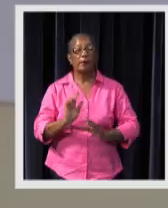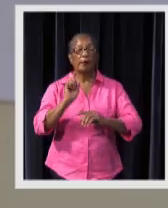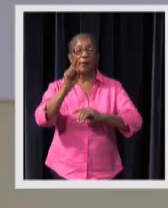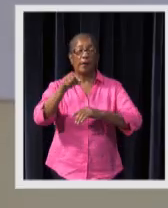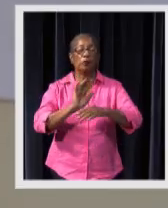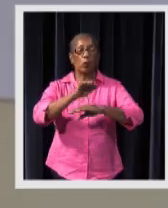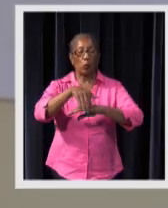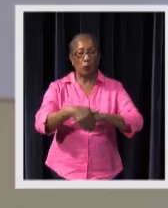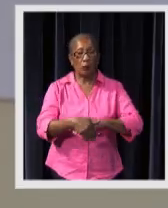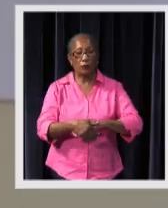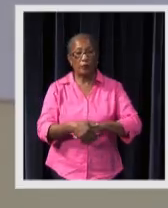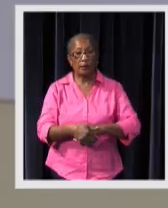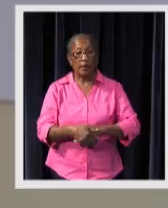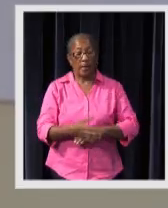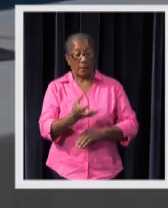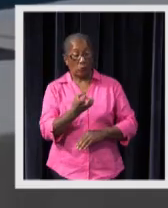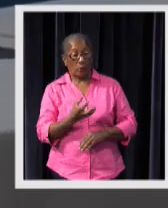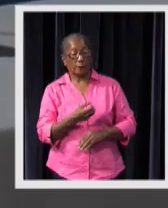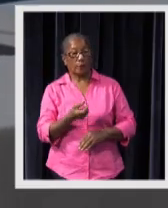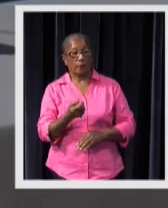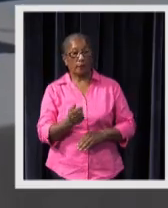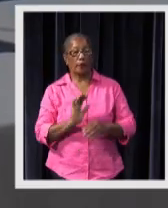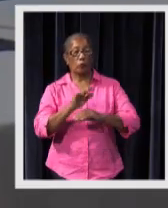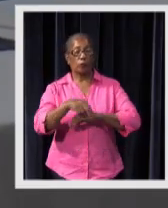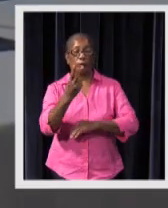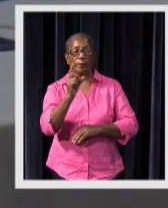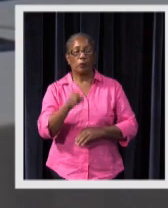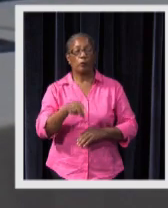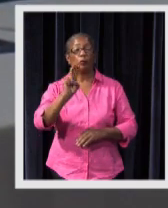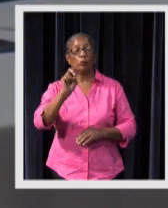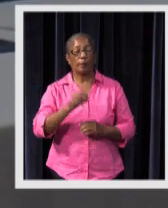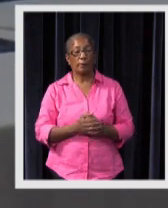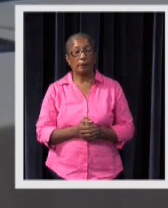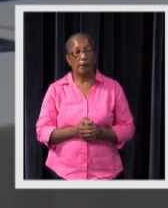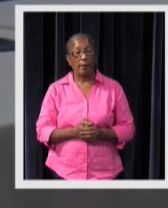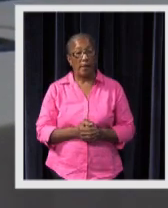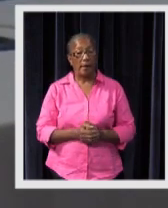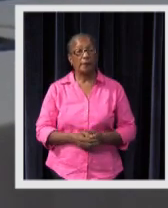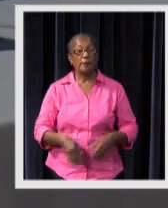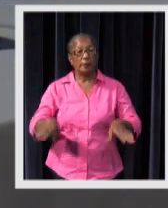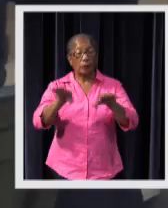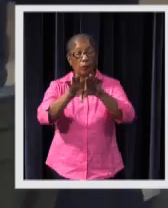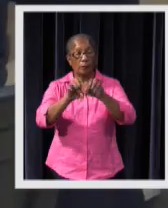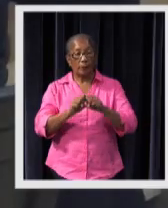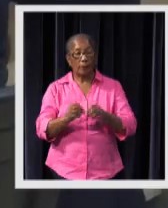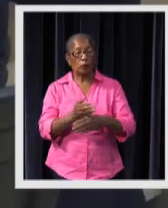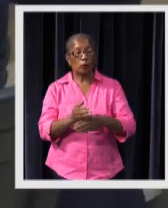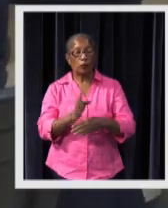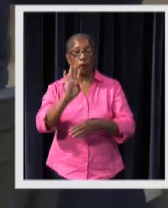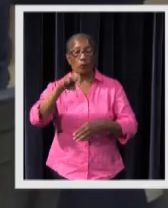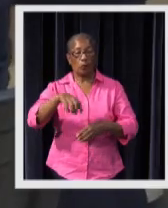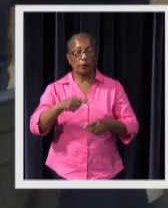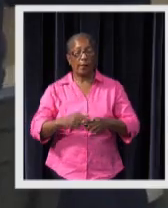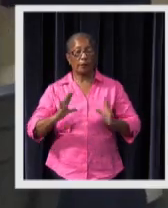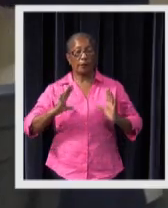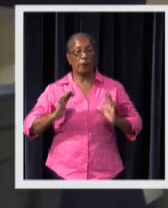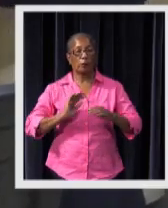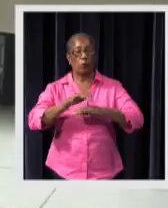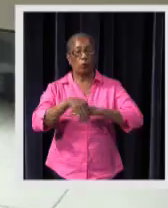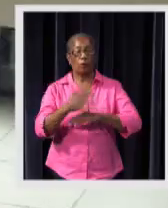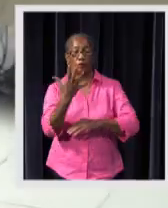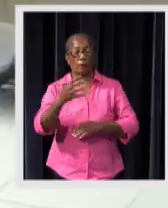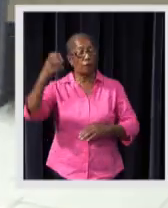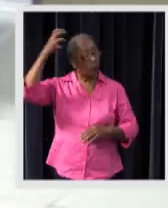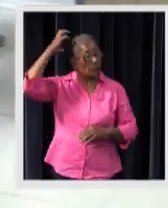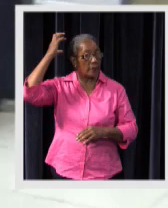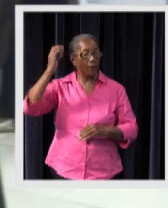And these negotiations were on the wish list for 2020. An agreement has been reached between the union and the